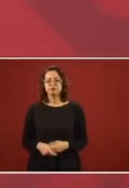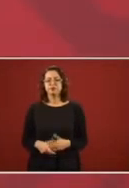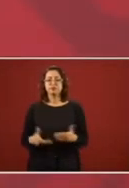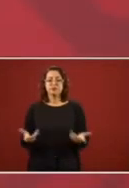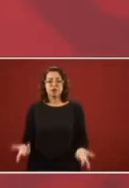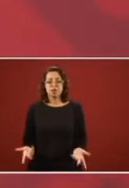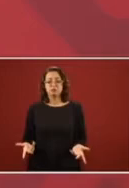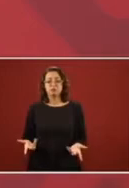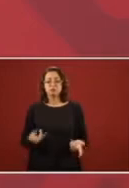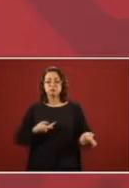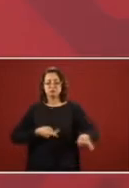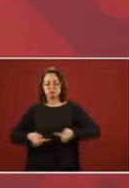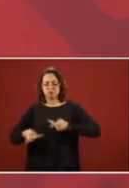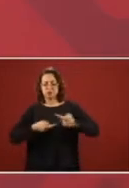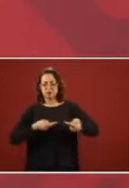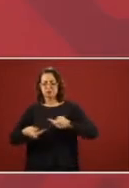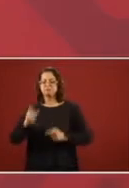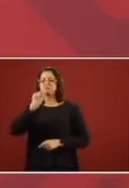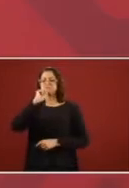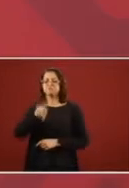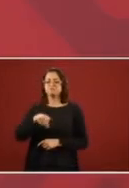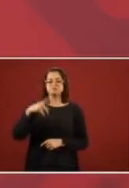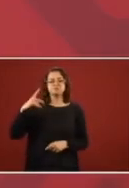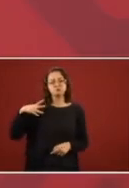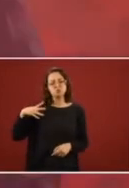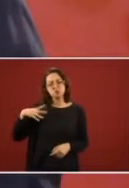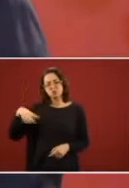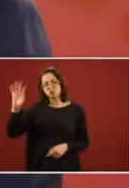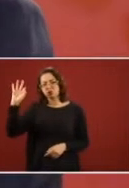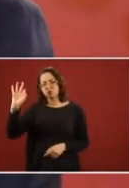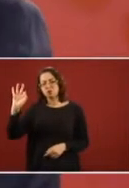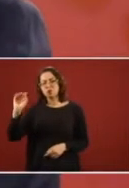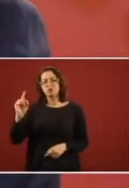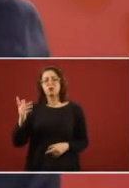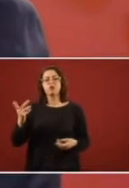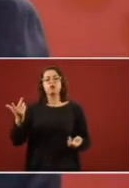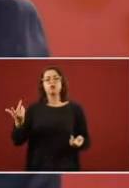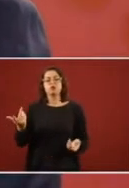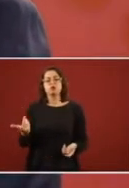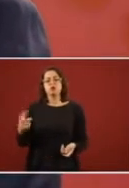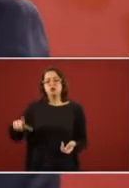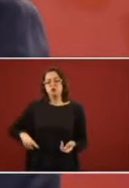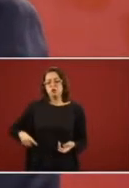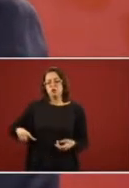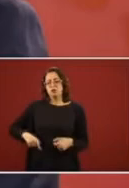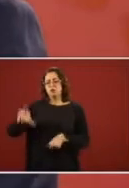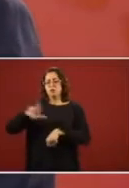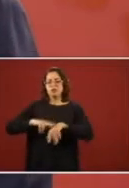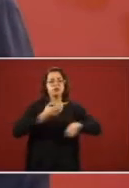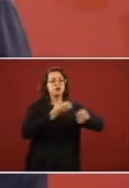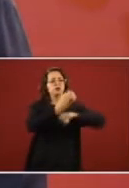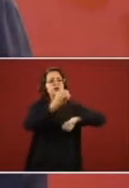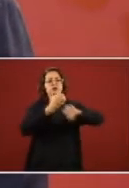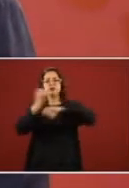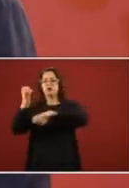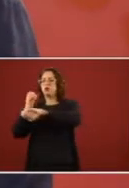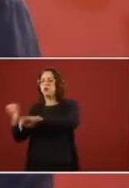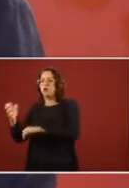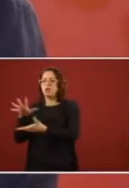He says this plan is voluntary, but the majority of the